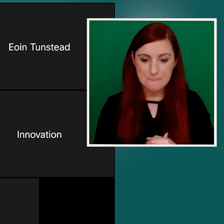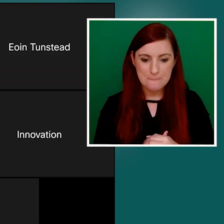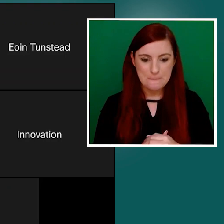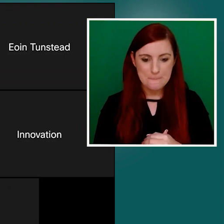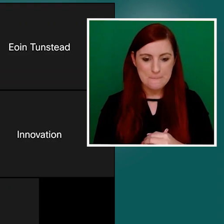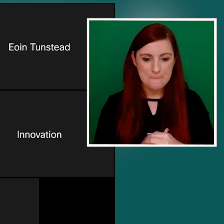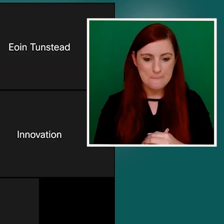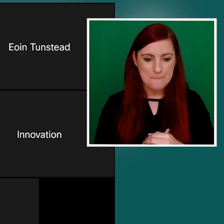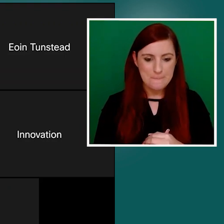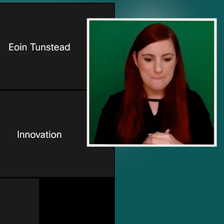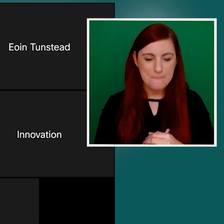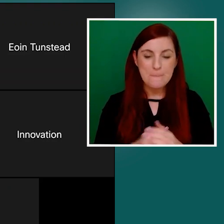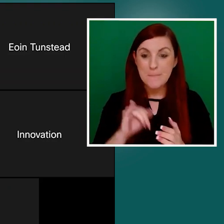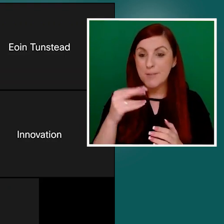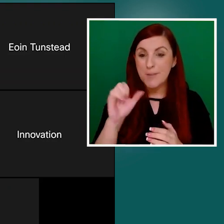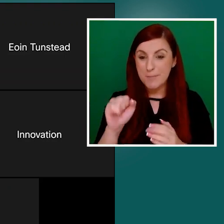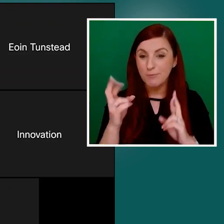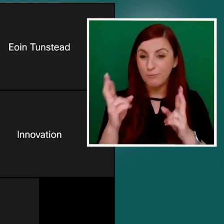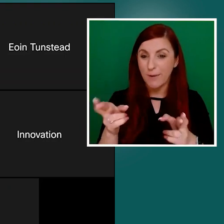That's correct. Great observation.